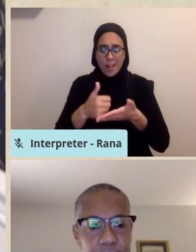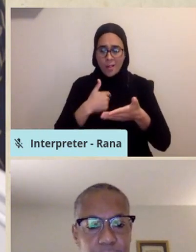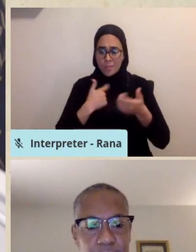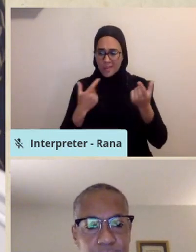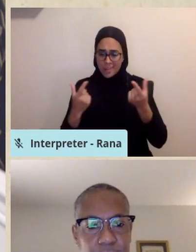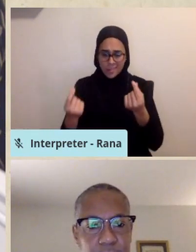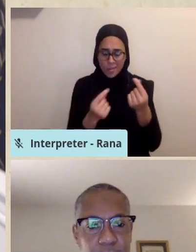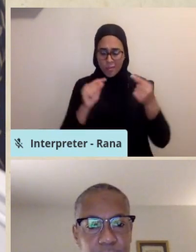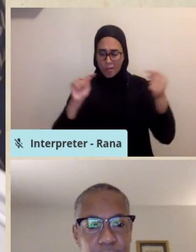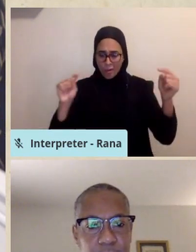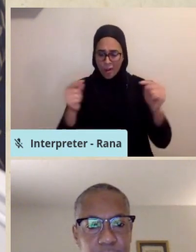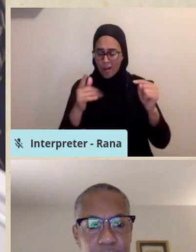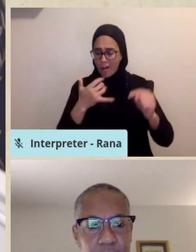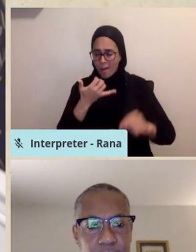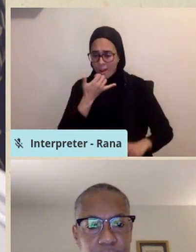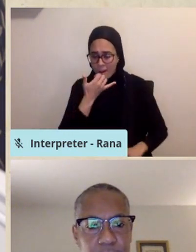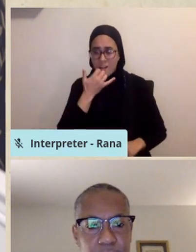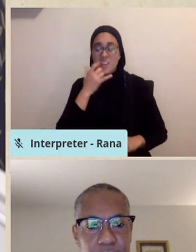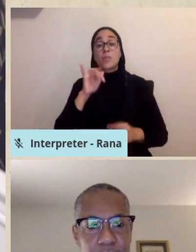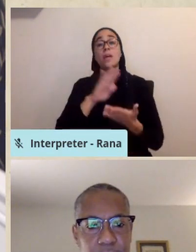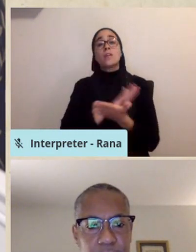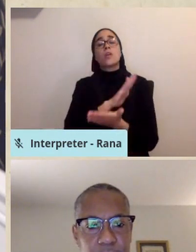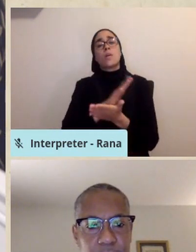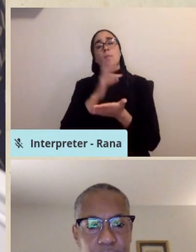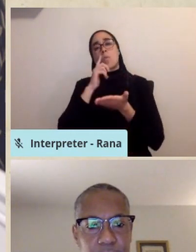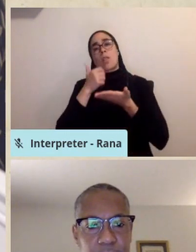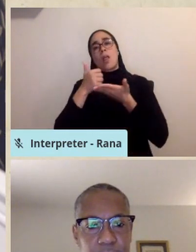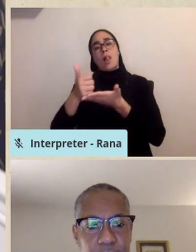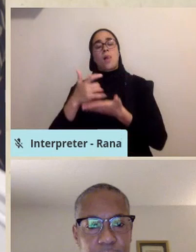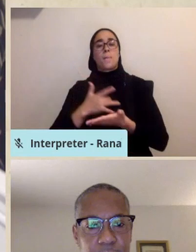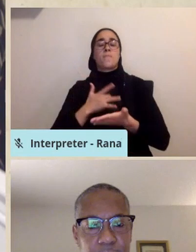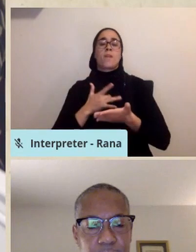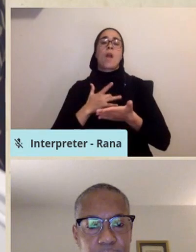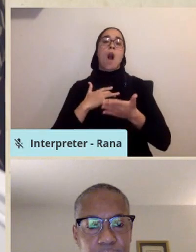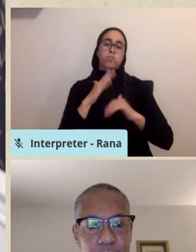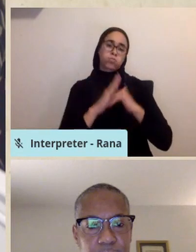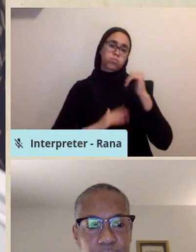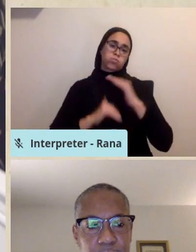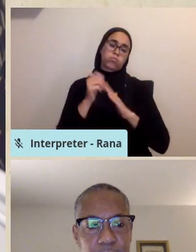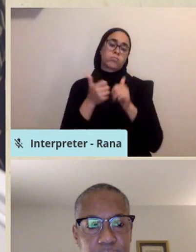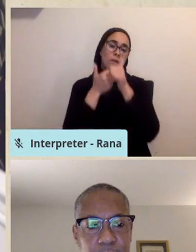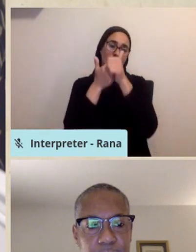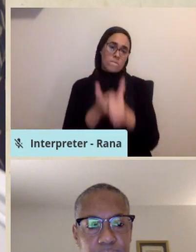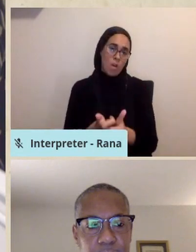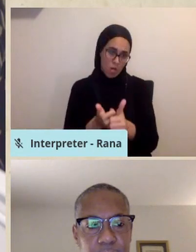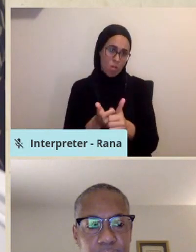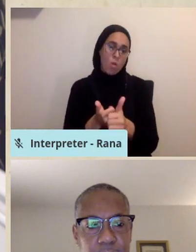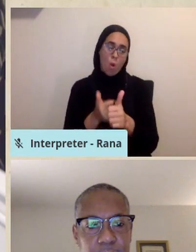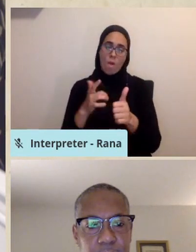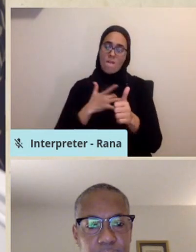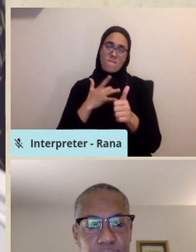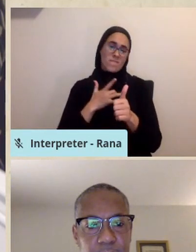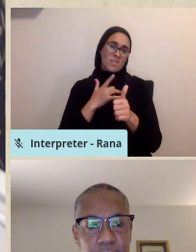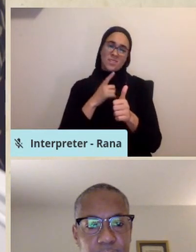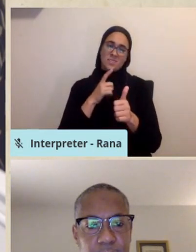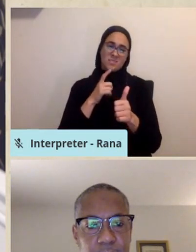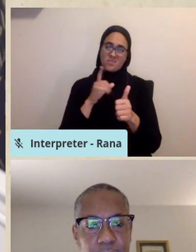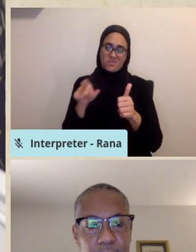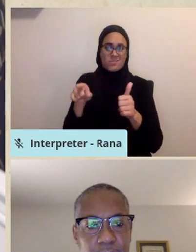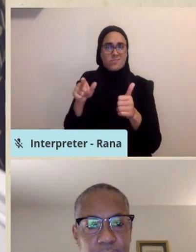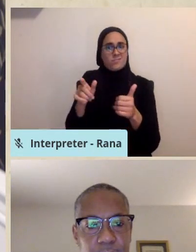is probably very, very wrong. And so to be able to dispel that, to ease that burden and